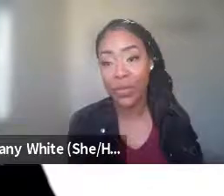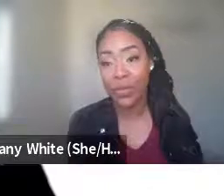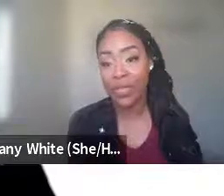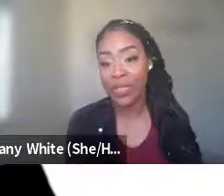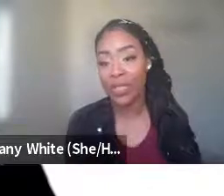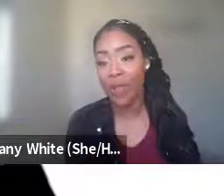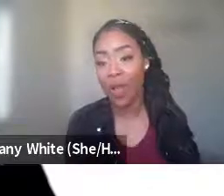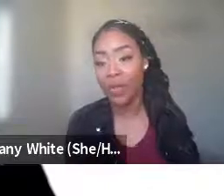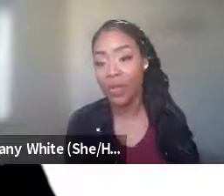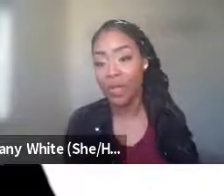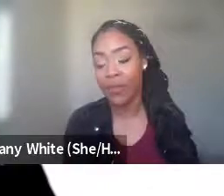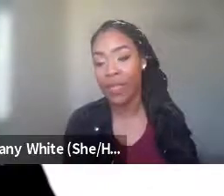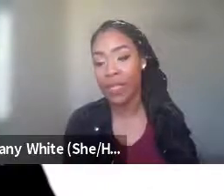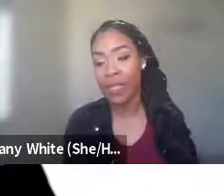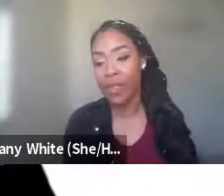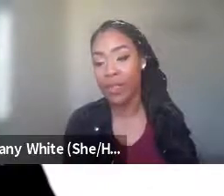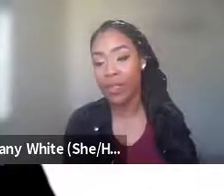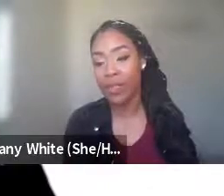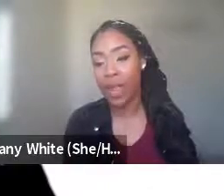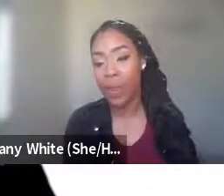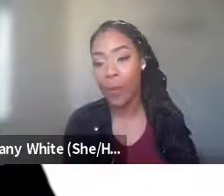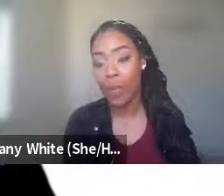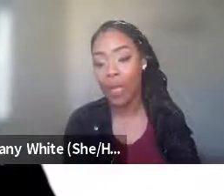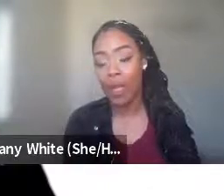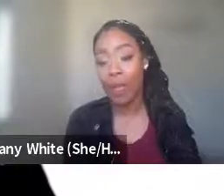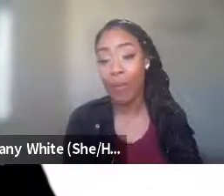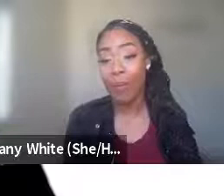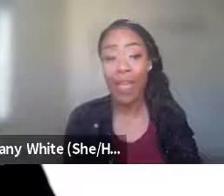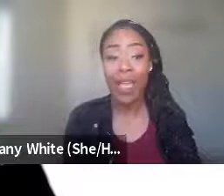they're trying to be a successful college student at Fresno City College. Right.